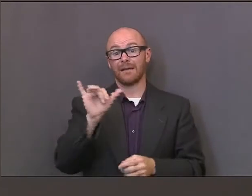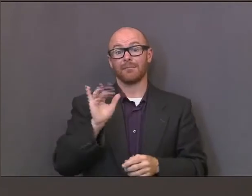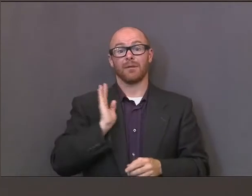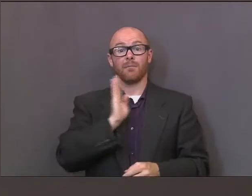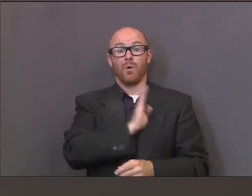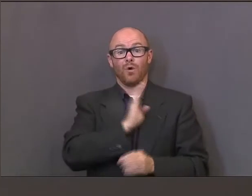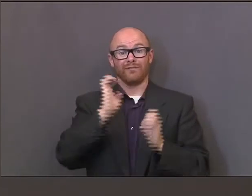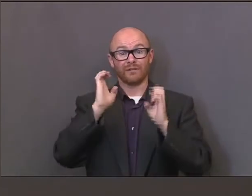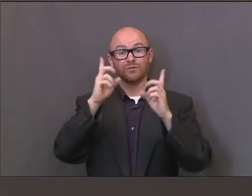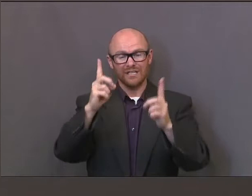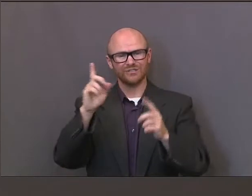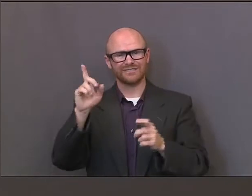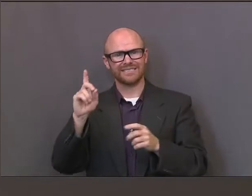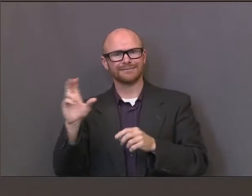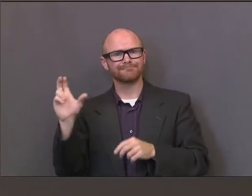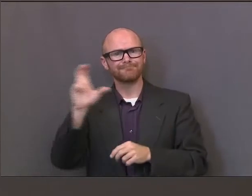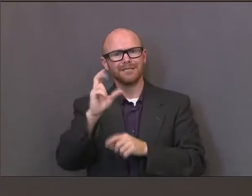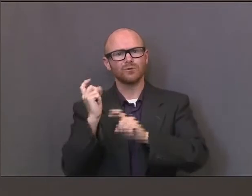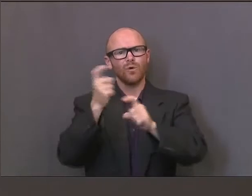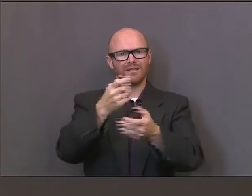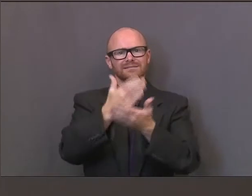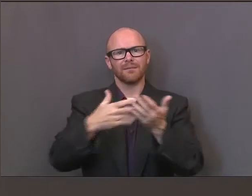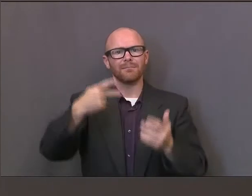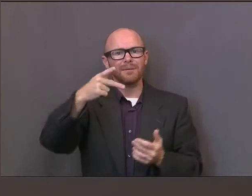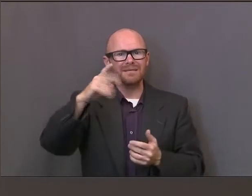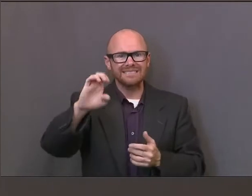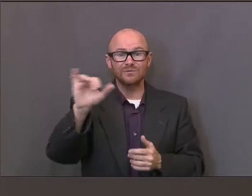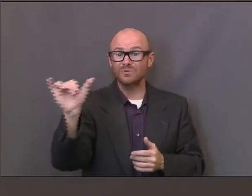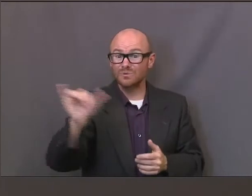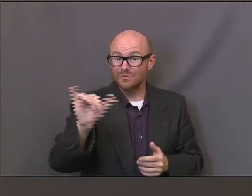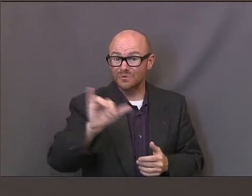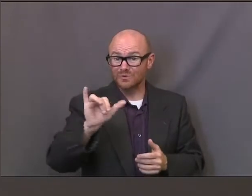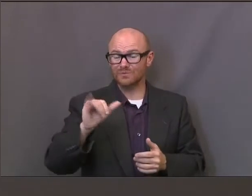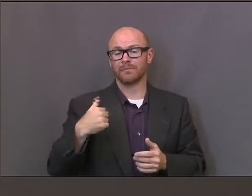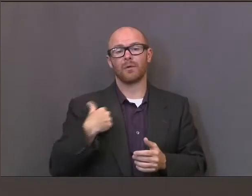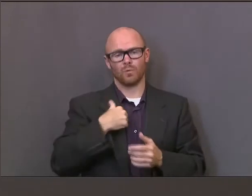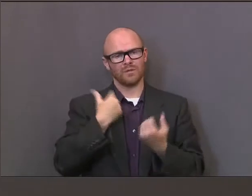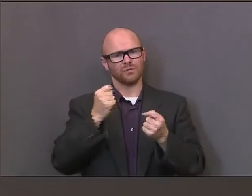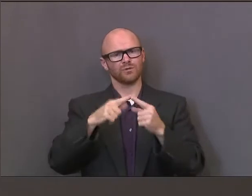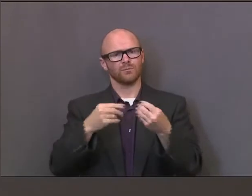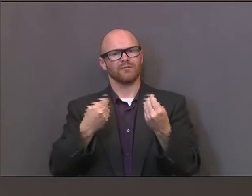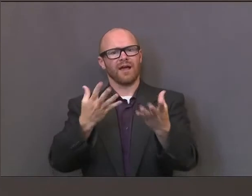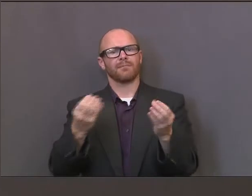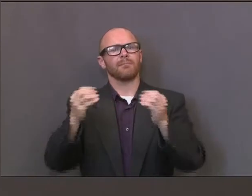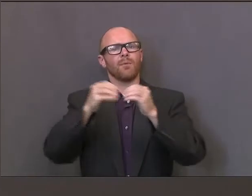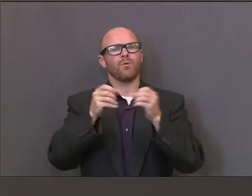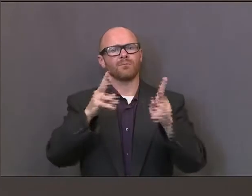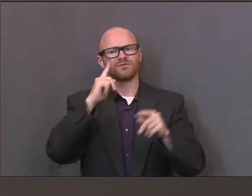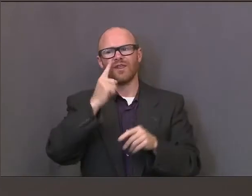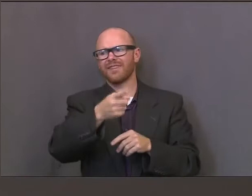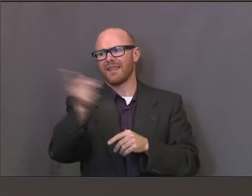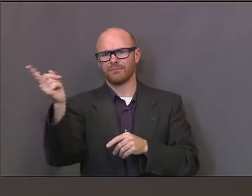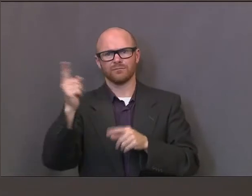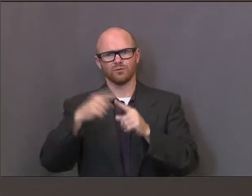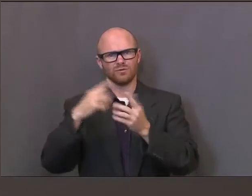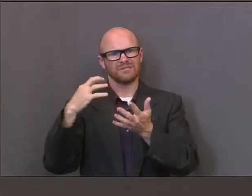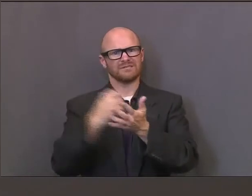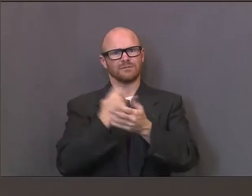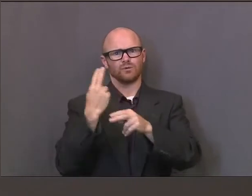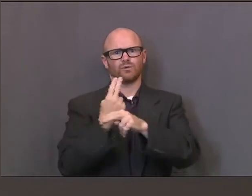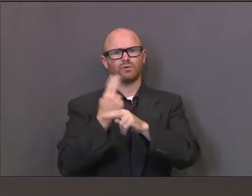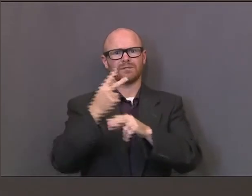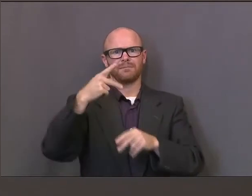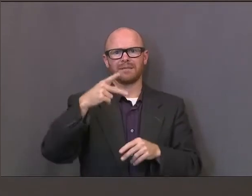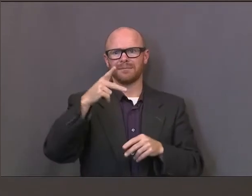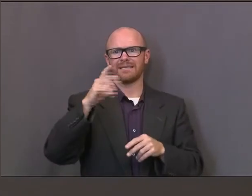tried to pitch in where they could. We are trying to provide more opportunities for them to take advantage of PPE resources